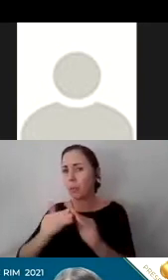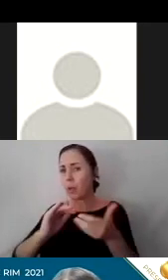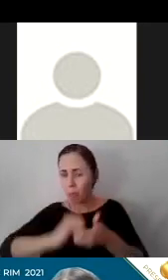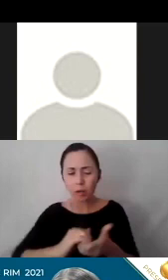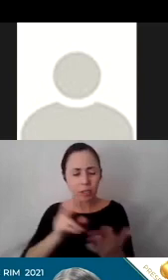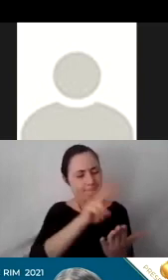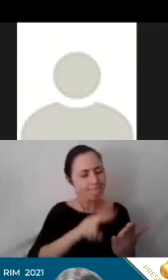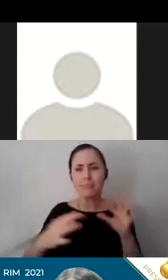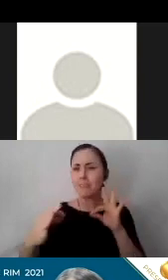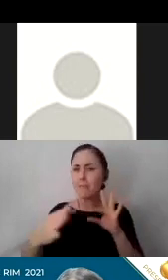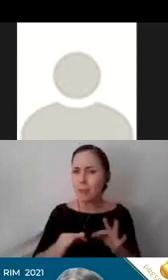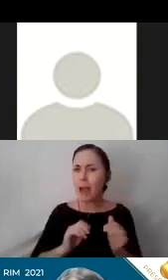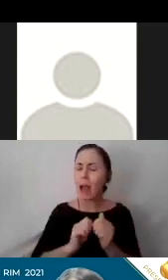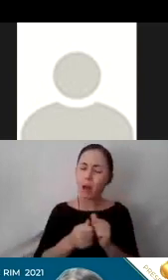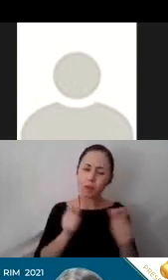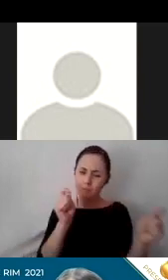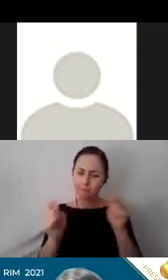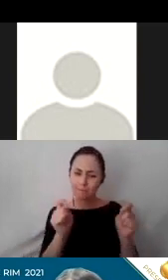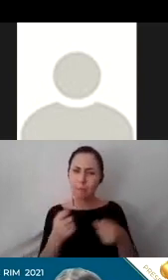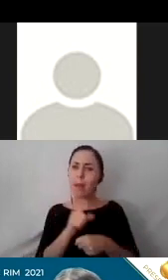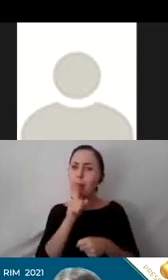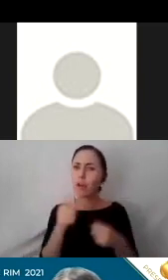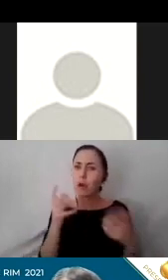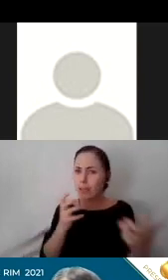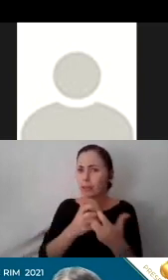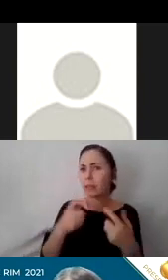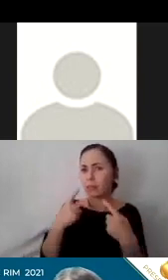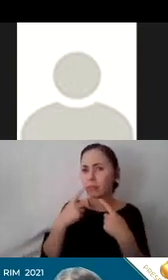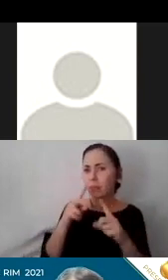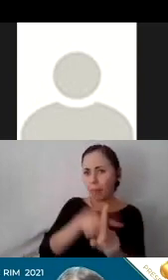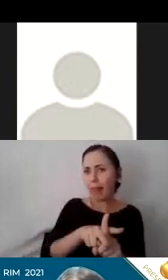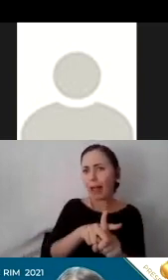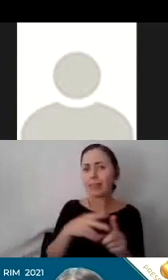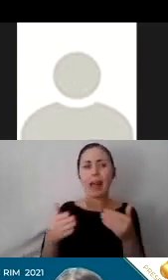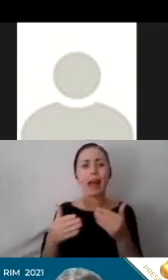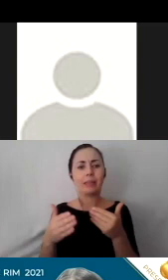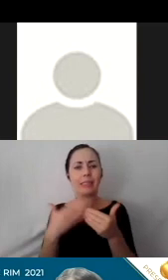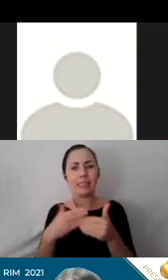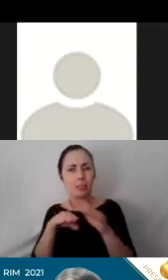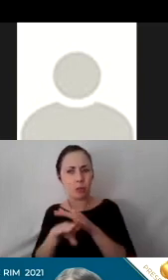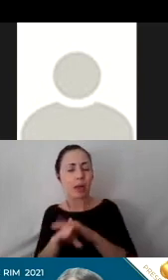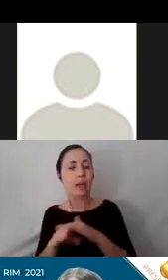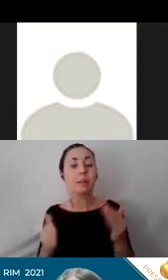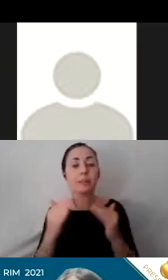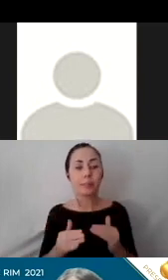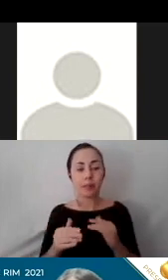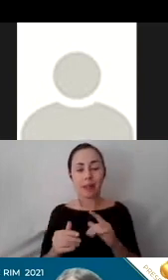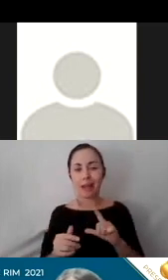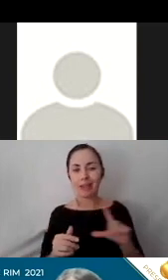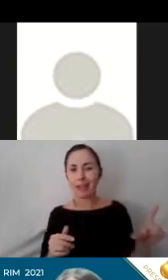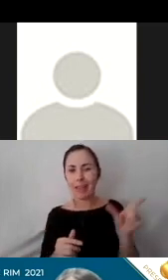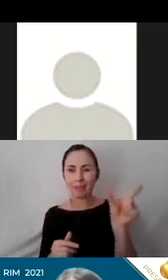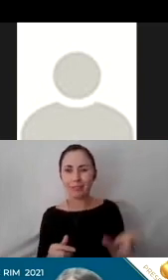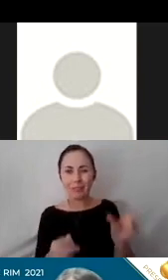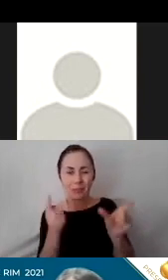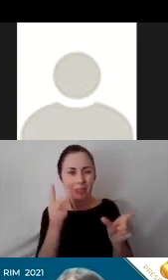input to make sure that our content is relevant and accessible. The image on the left shows the cover of the Welcome Back Package for